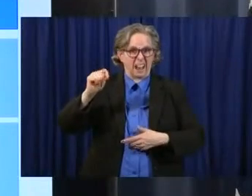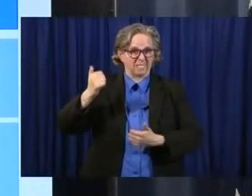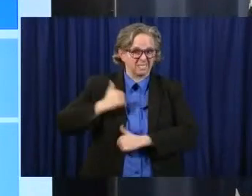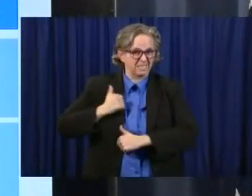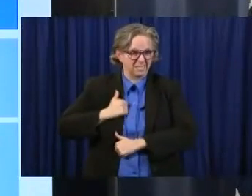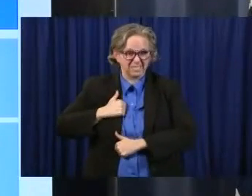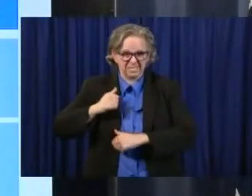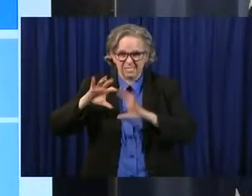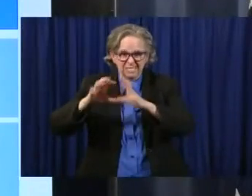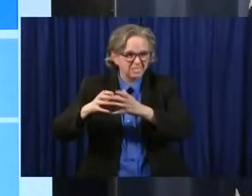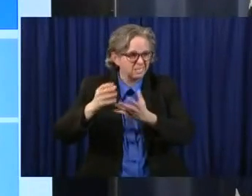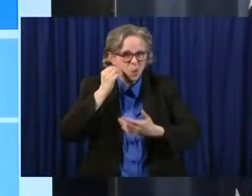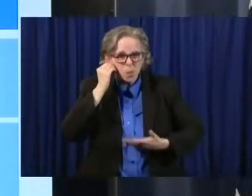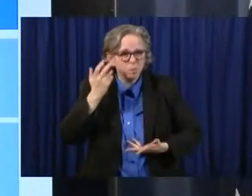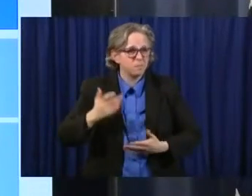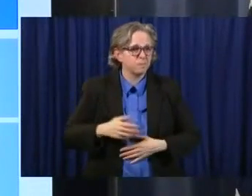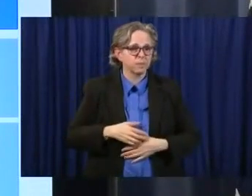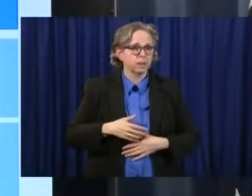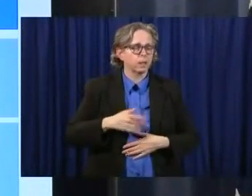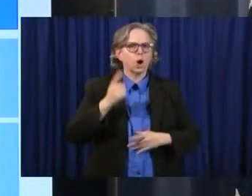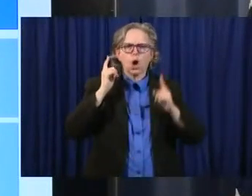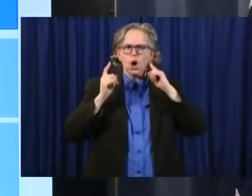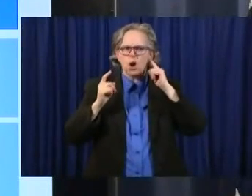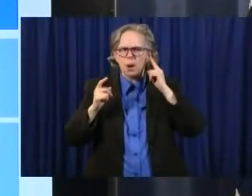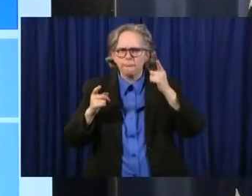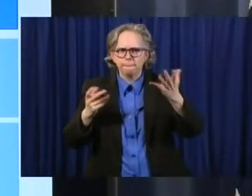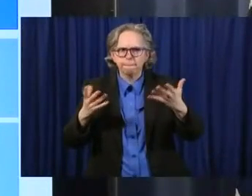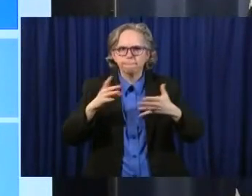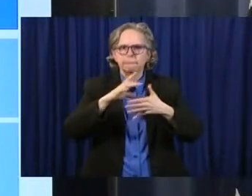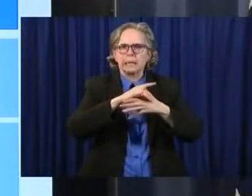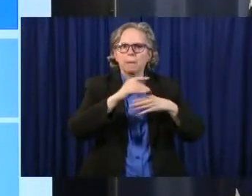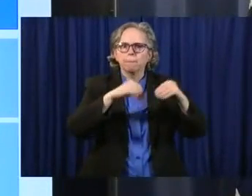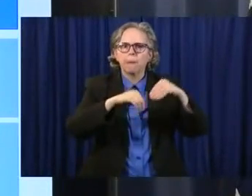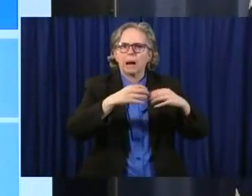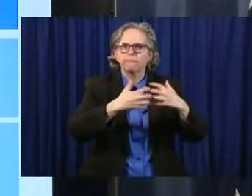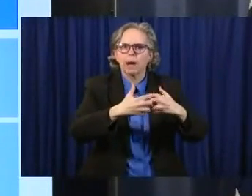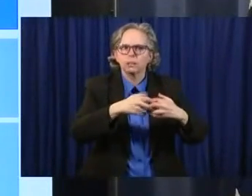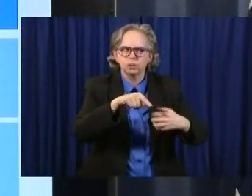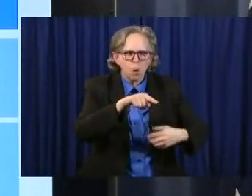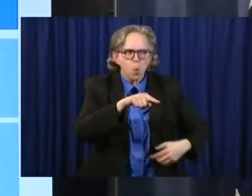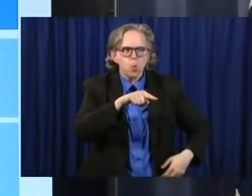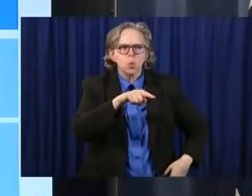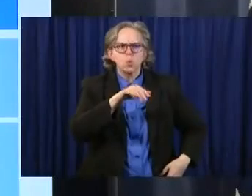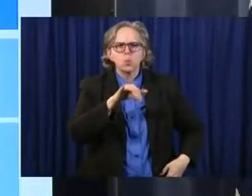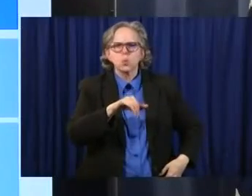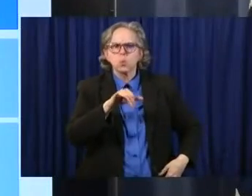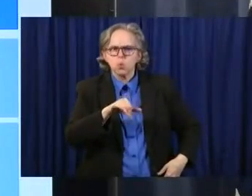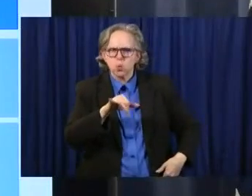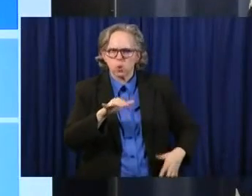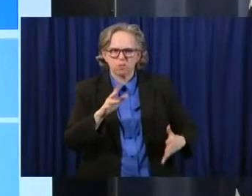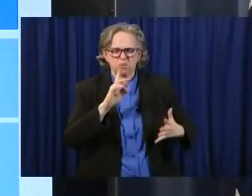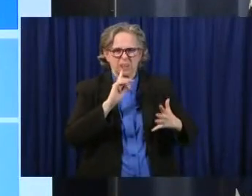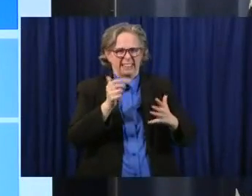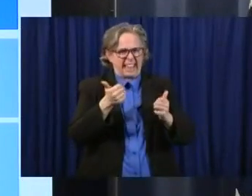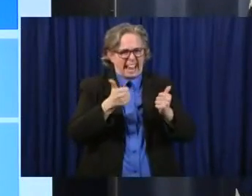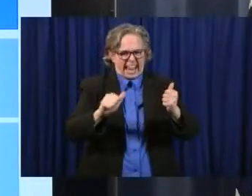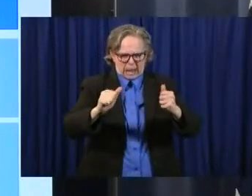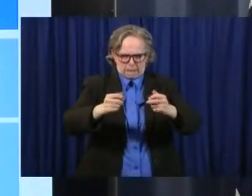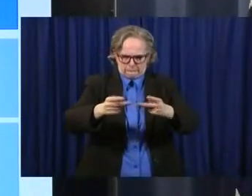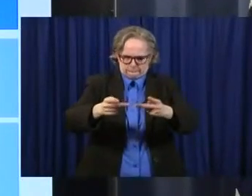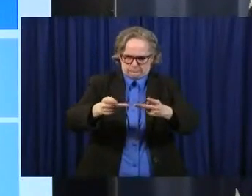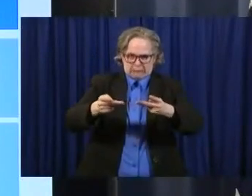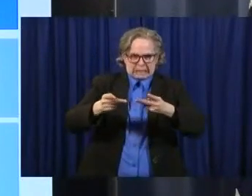facilities around the country. So, you know, any community place where there is an outbreak or a hot spot